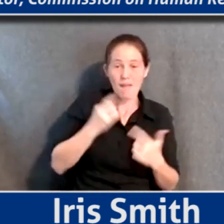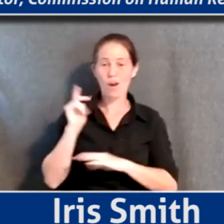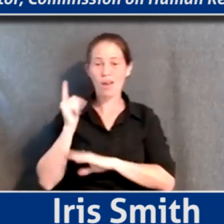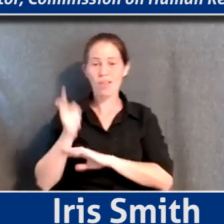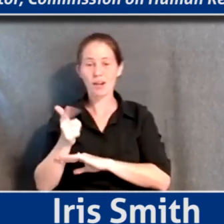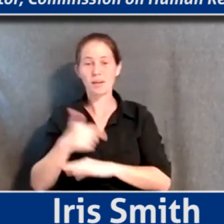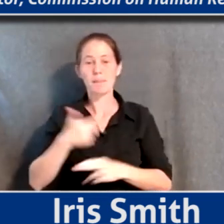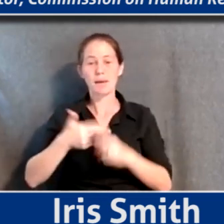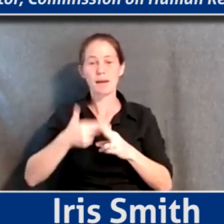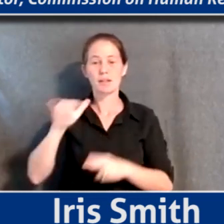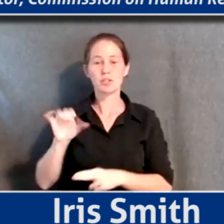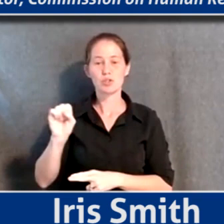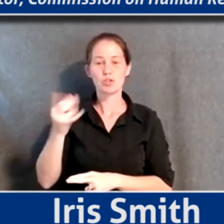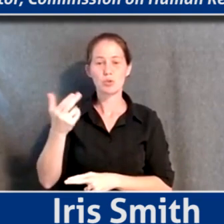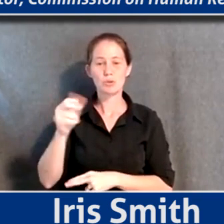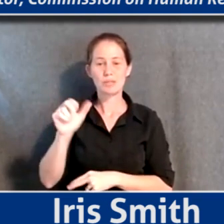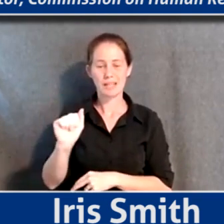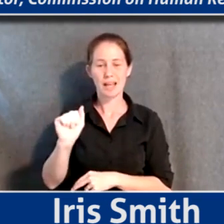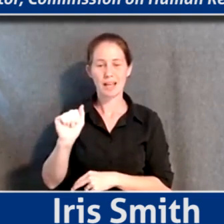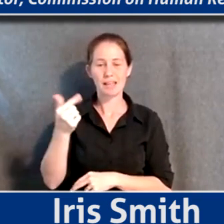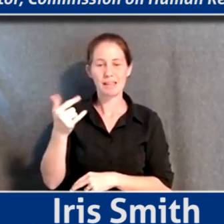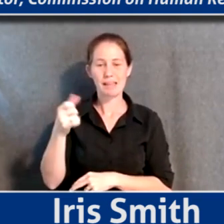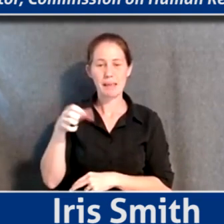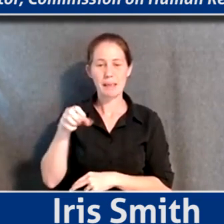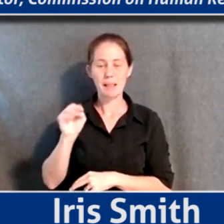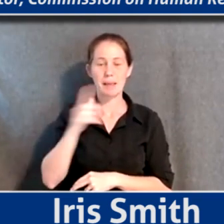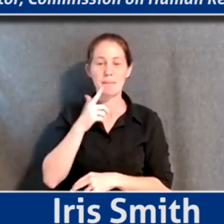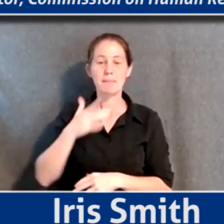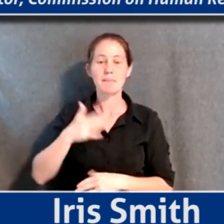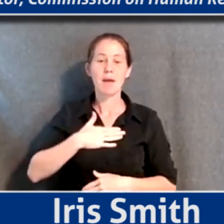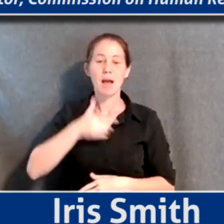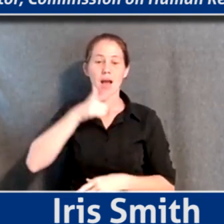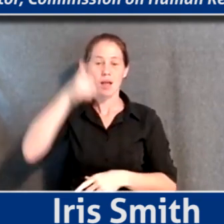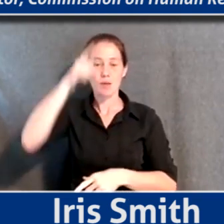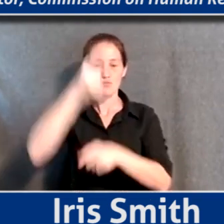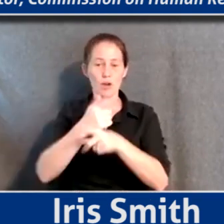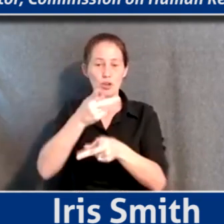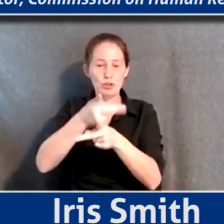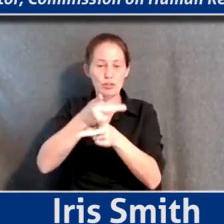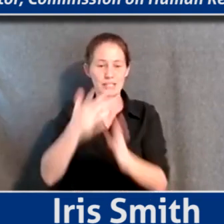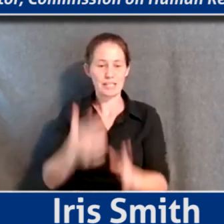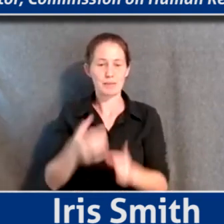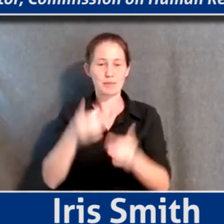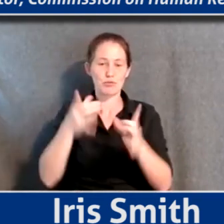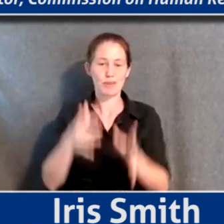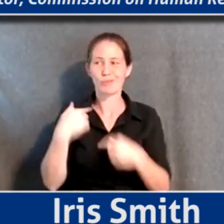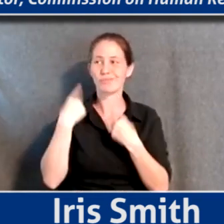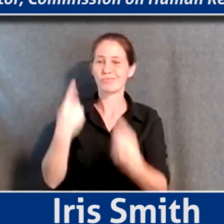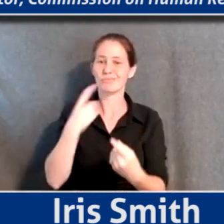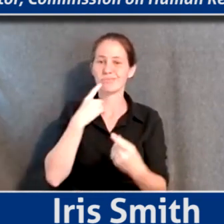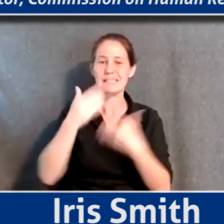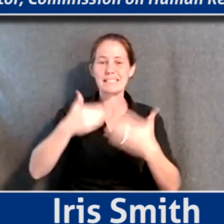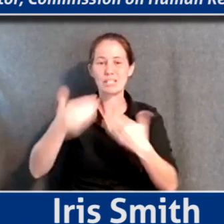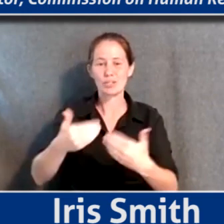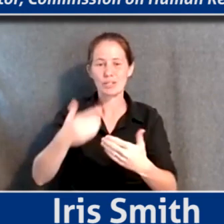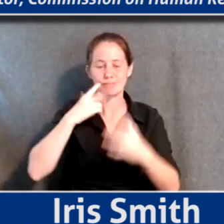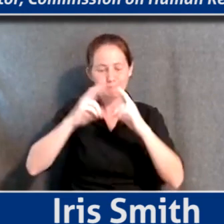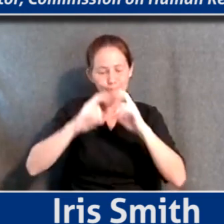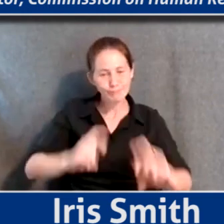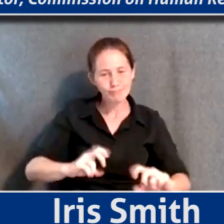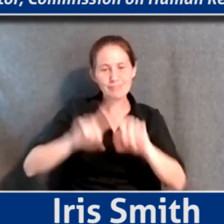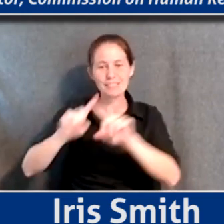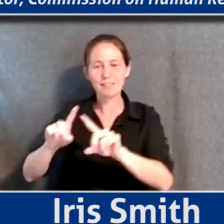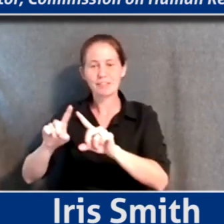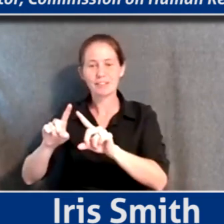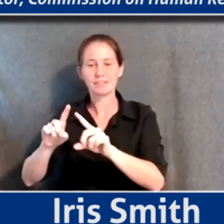Gilliam, and I'm the My Brother's Keeper Coordinator in Mayor Bill Dudo's Office of Equity, and we've been doing an ongoing series exploring different buckets of